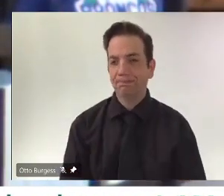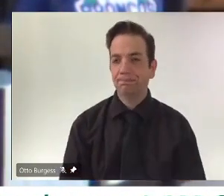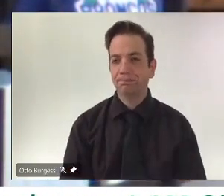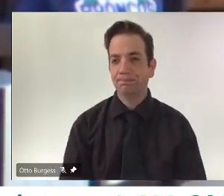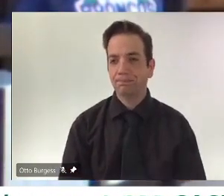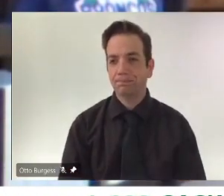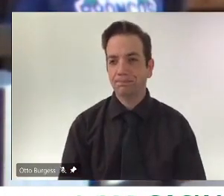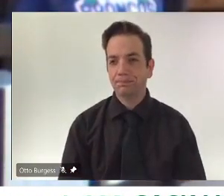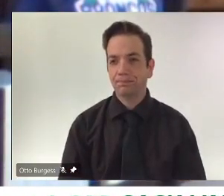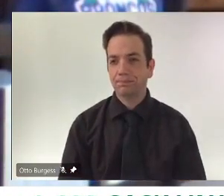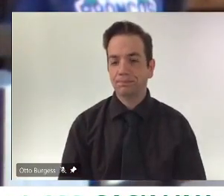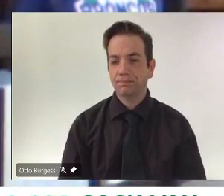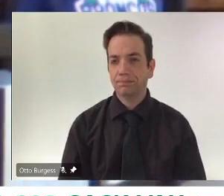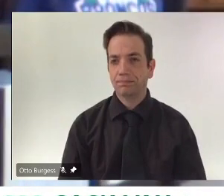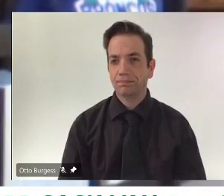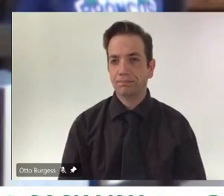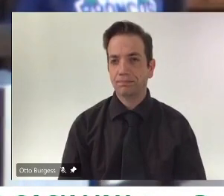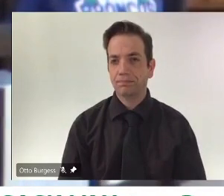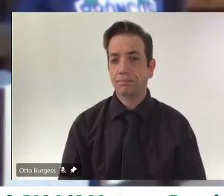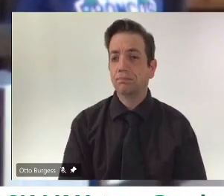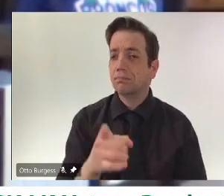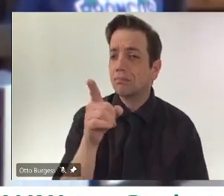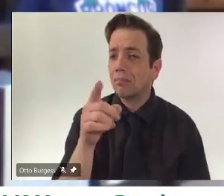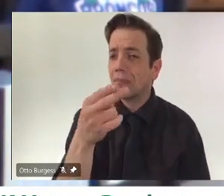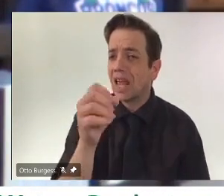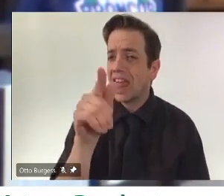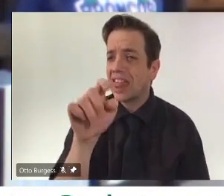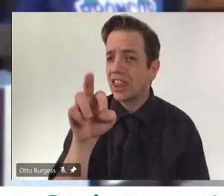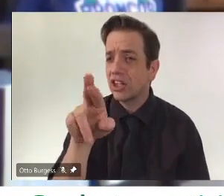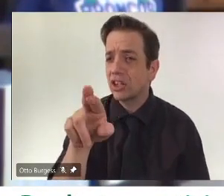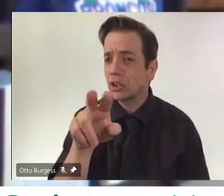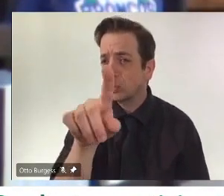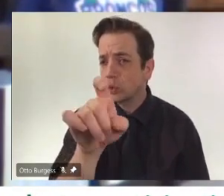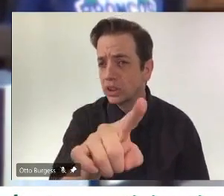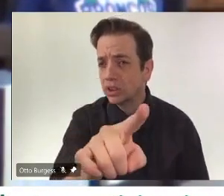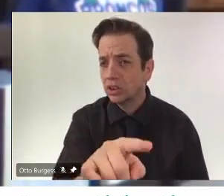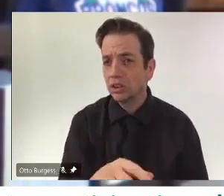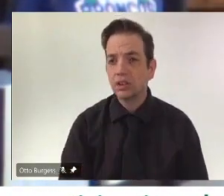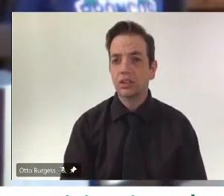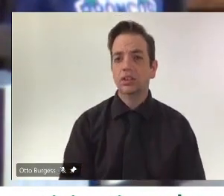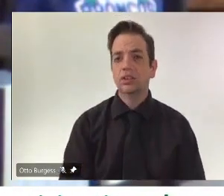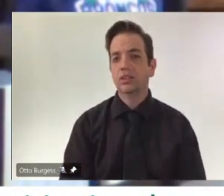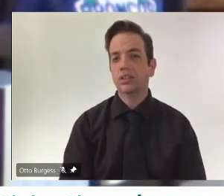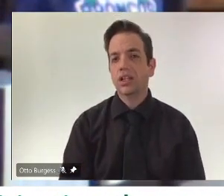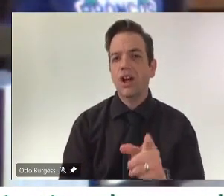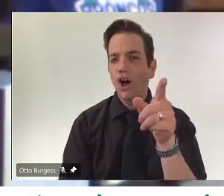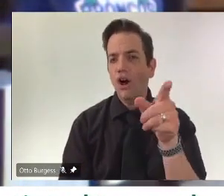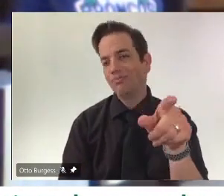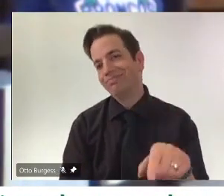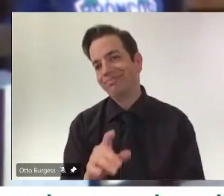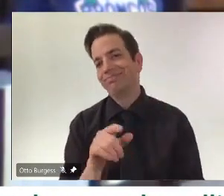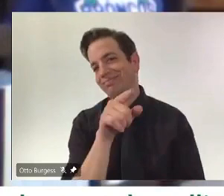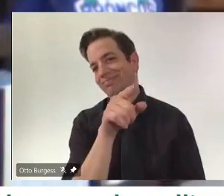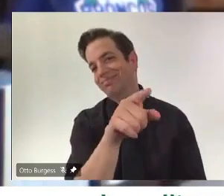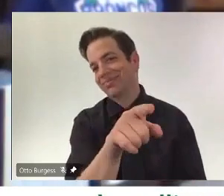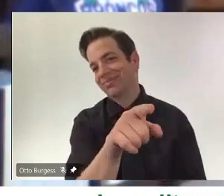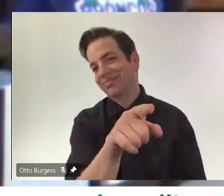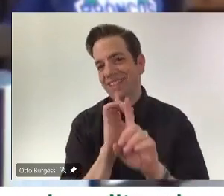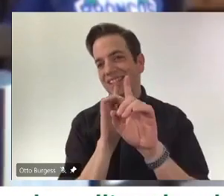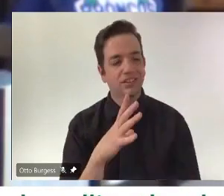Heather, did you have a follow up question? Actually, my follow up got answered within that, that round of answers. thank you.